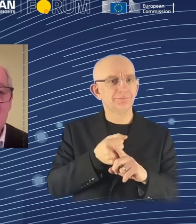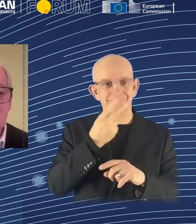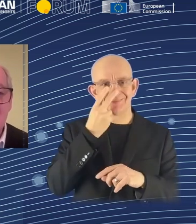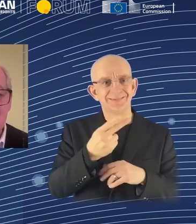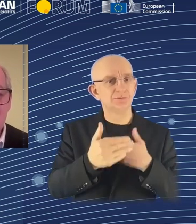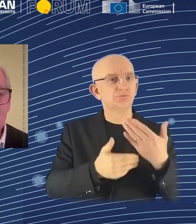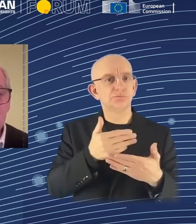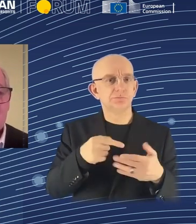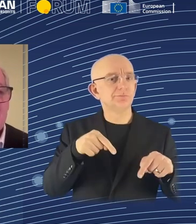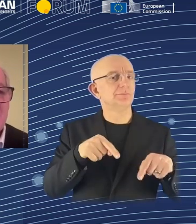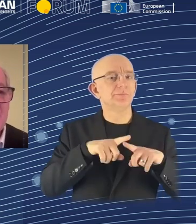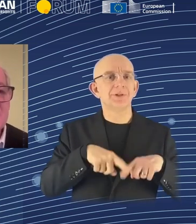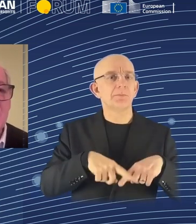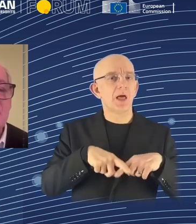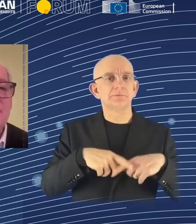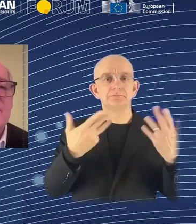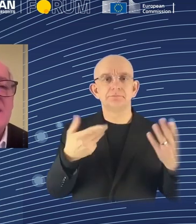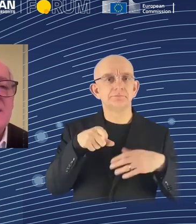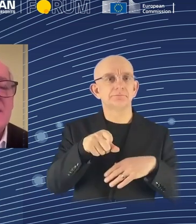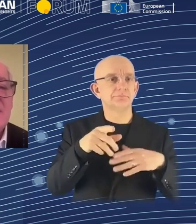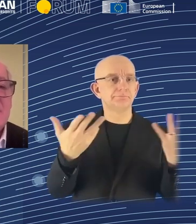demand. Next slide.